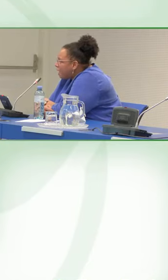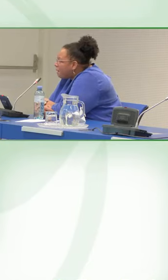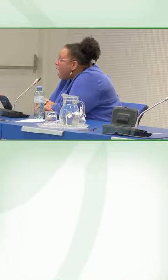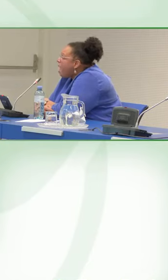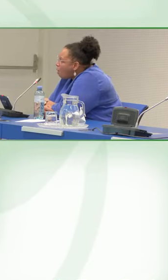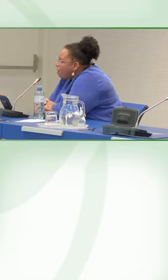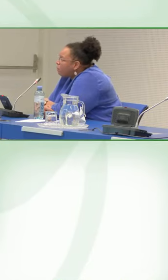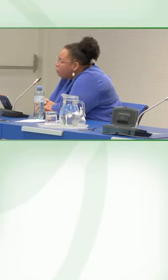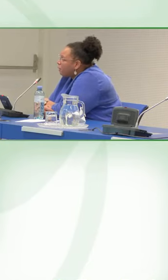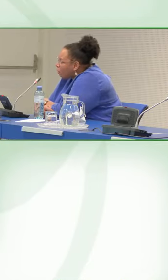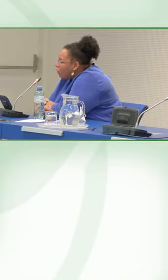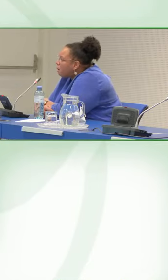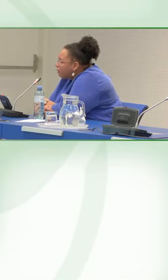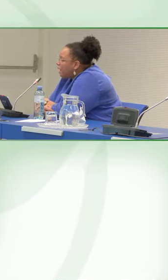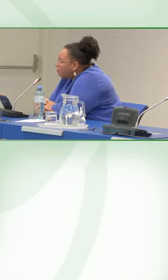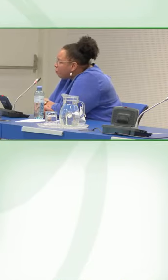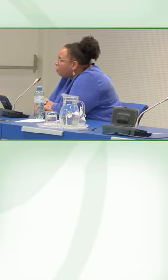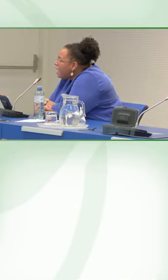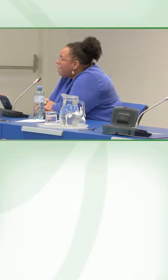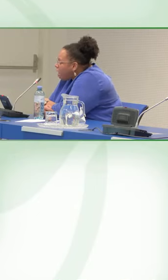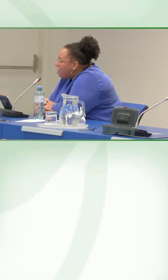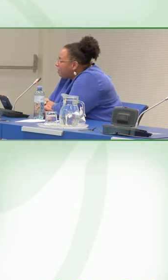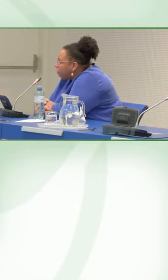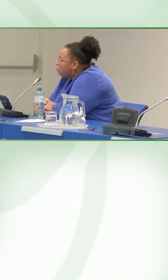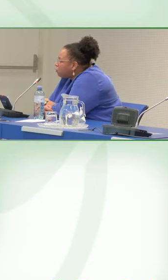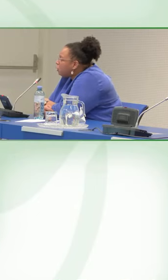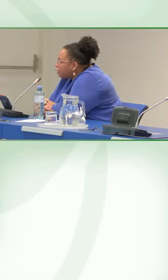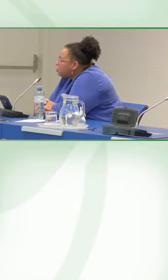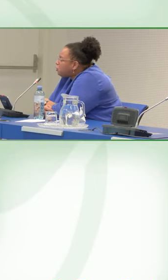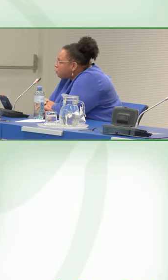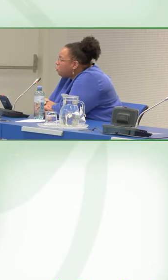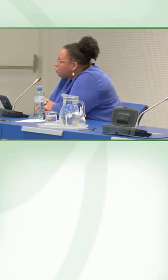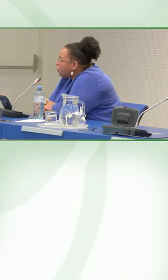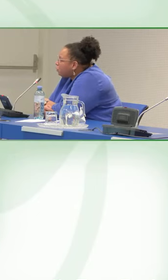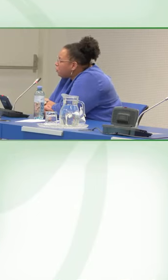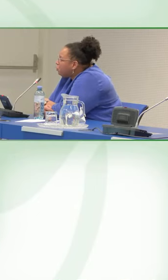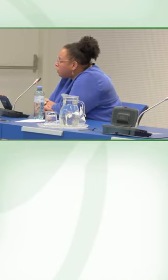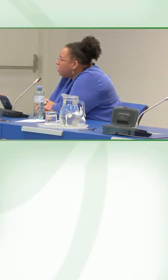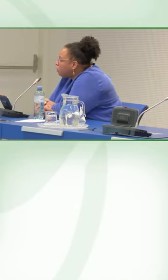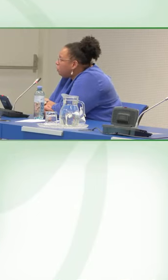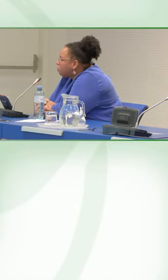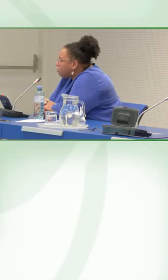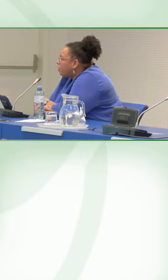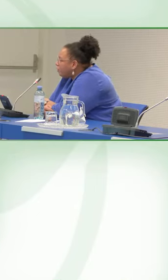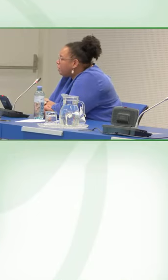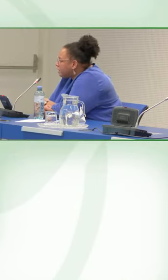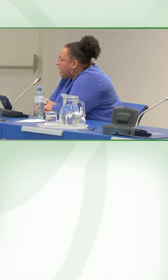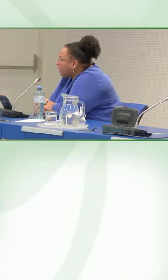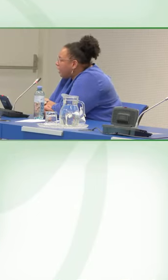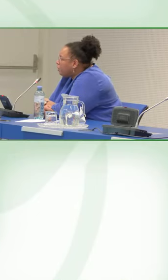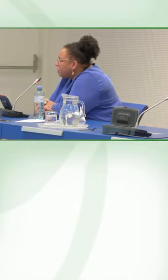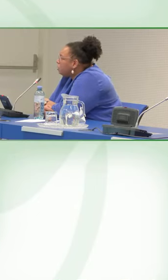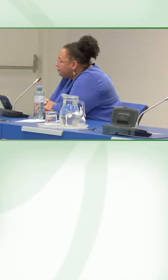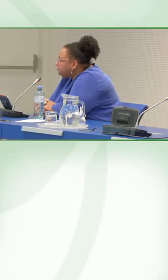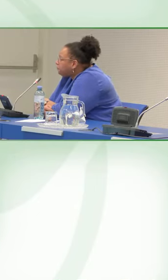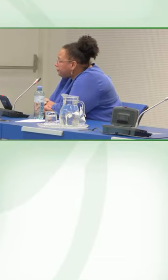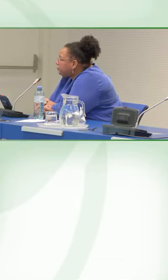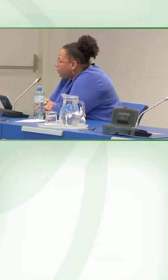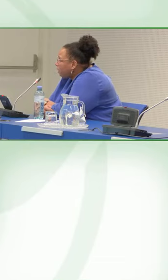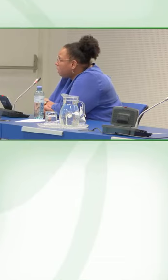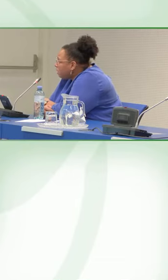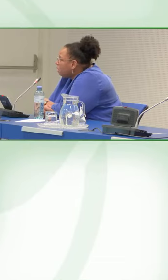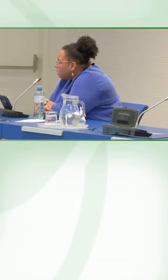the same time. However, with our WAY platform, the user can choose whether to read or to follow the sign language.